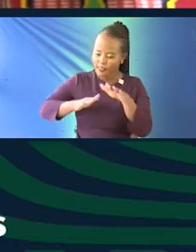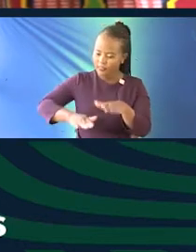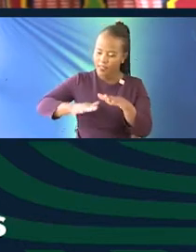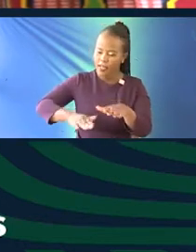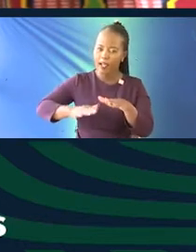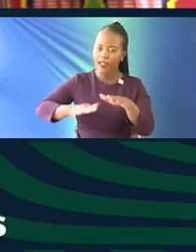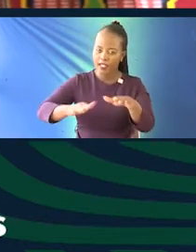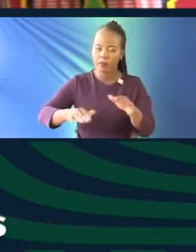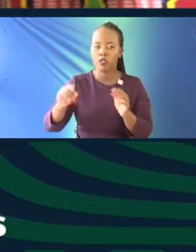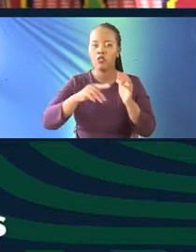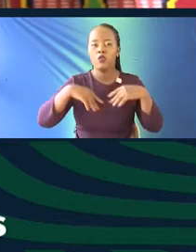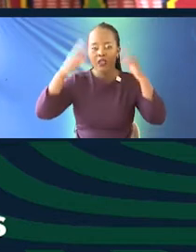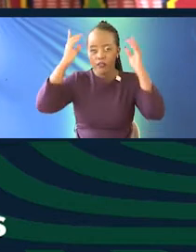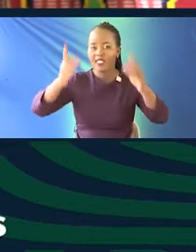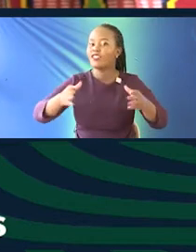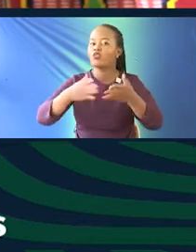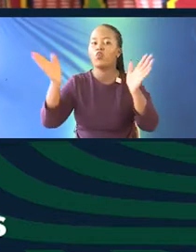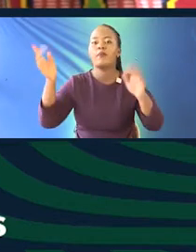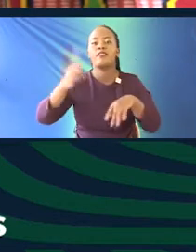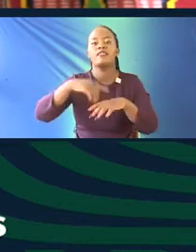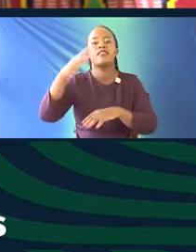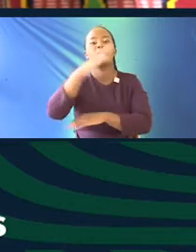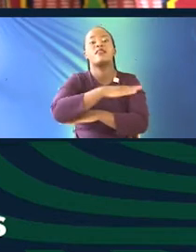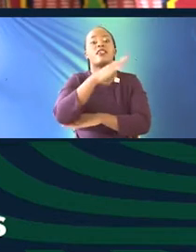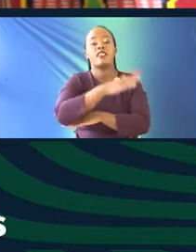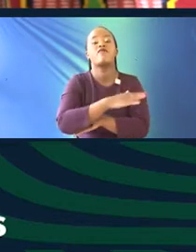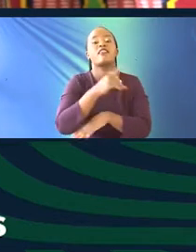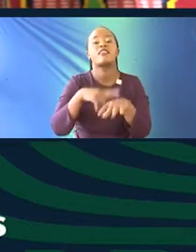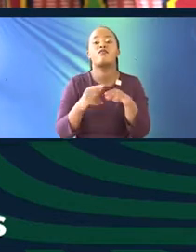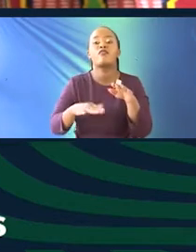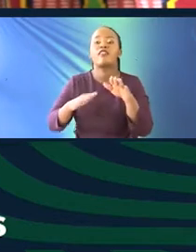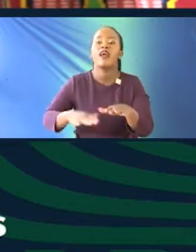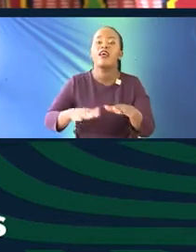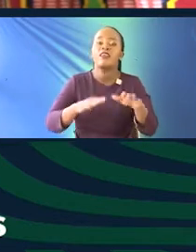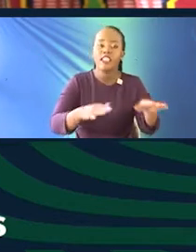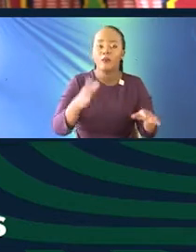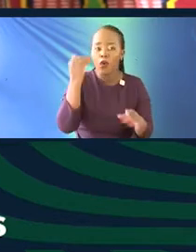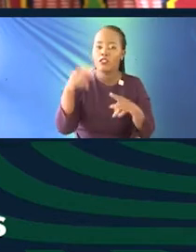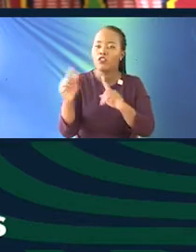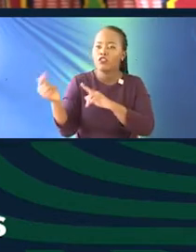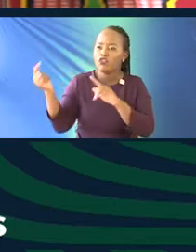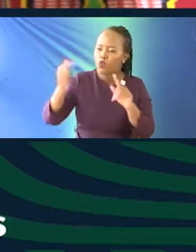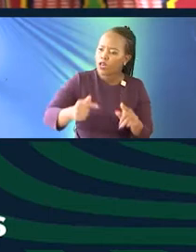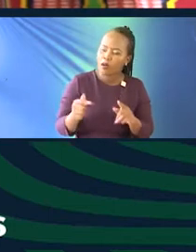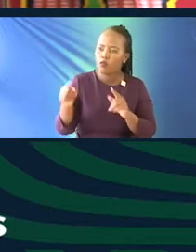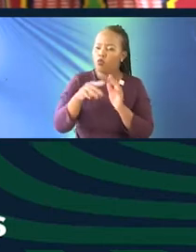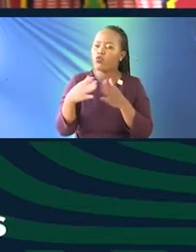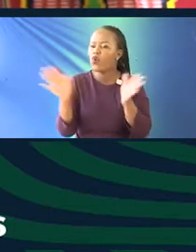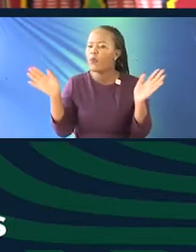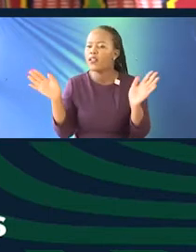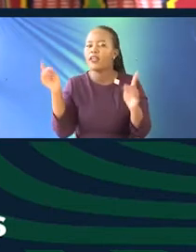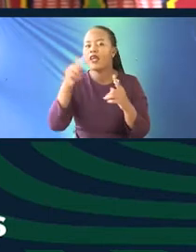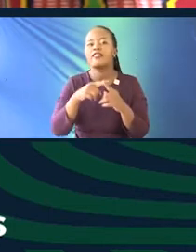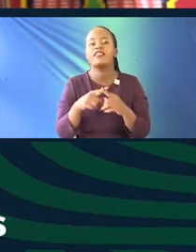So we've extended opening hours in the evening at traffic o'clock, so you can come into the library. We're open longer hours until 8 p